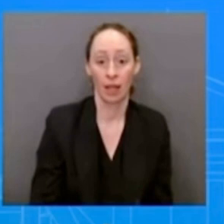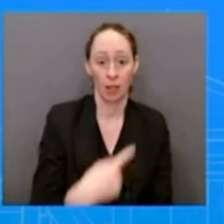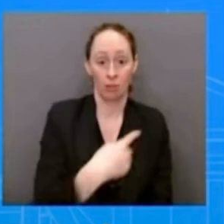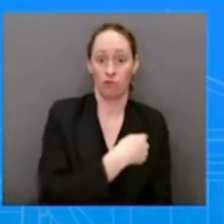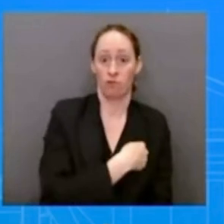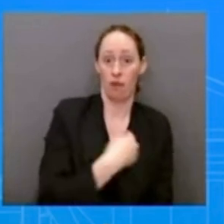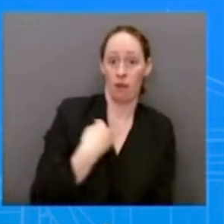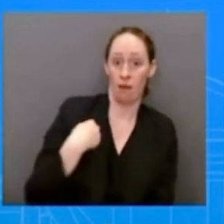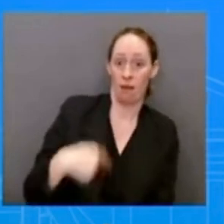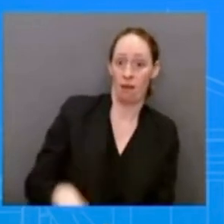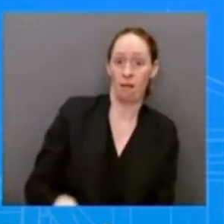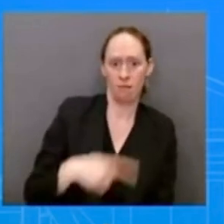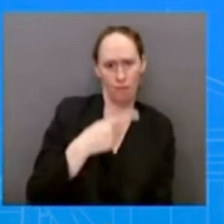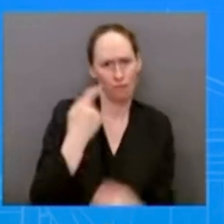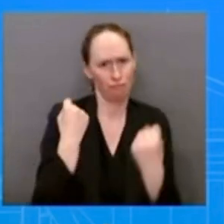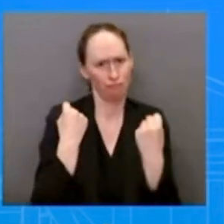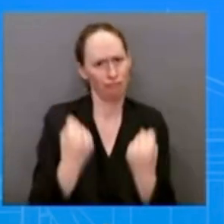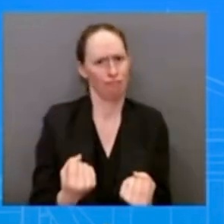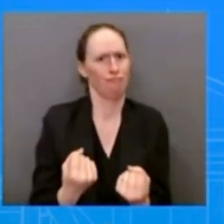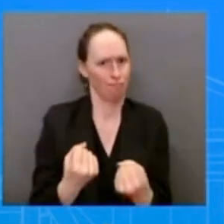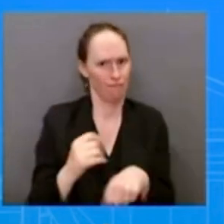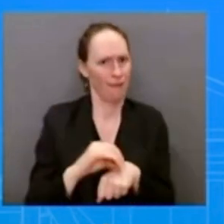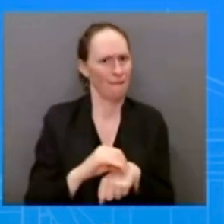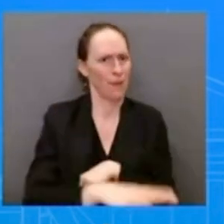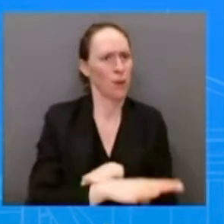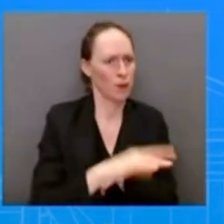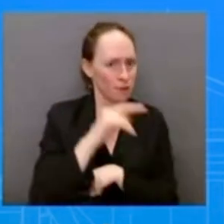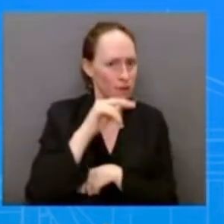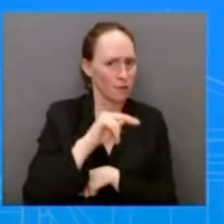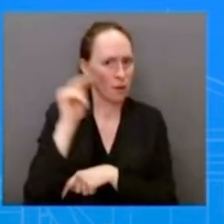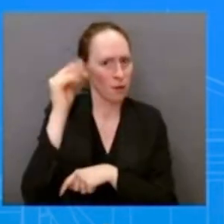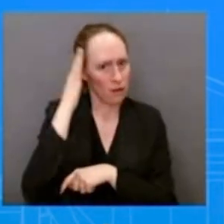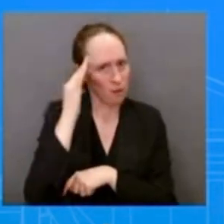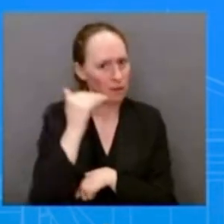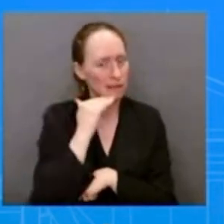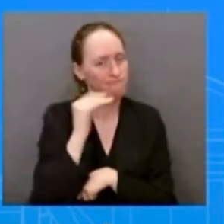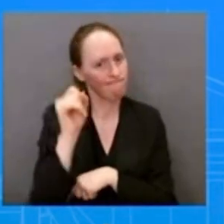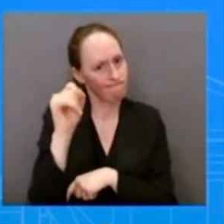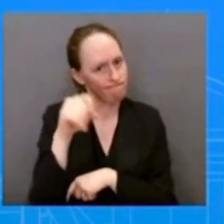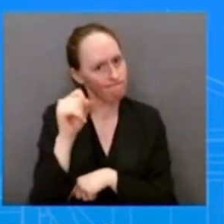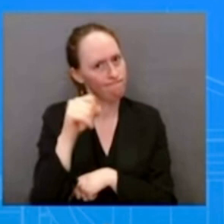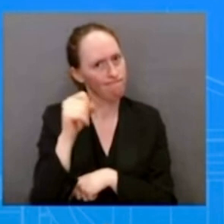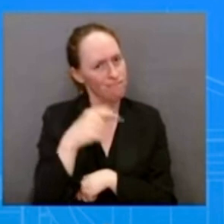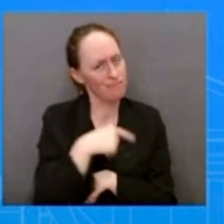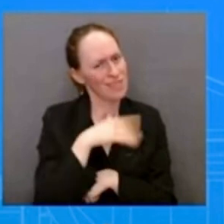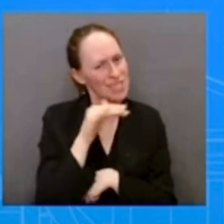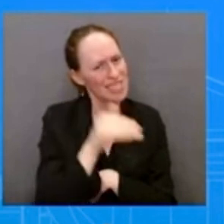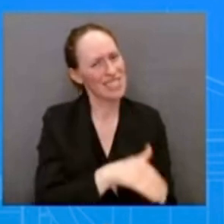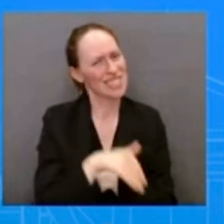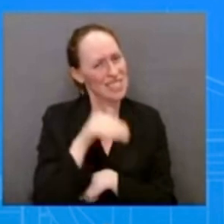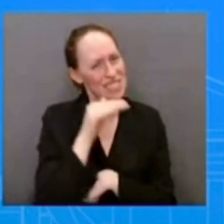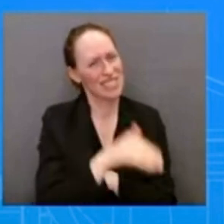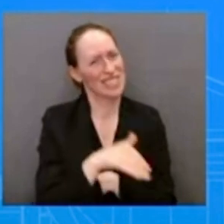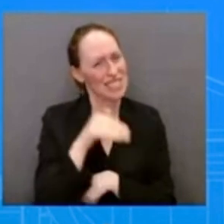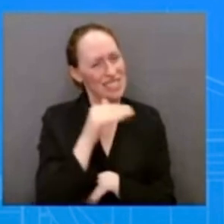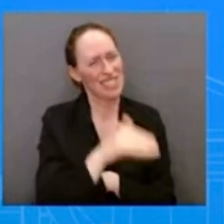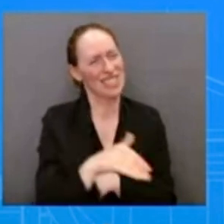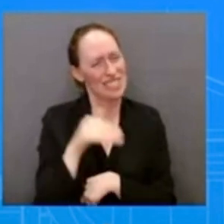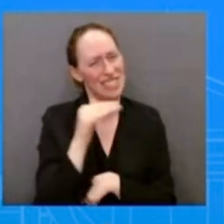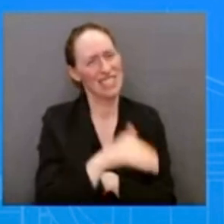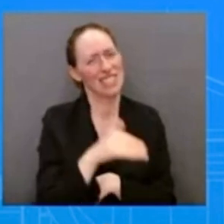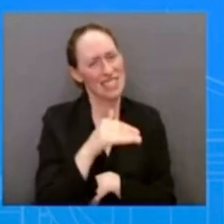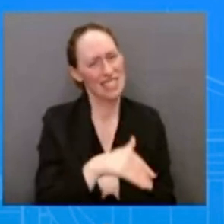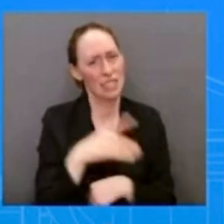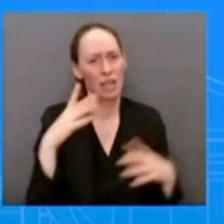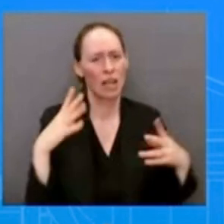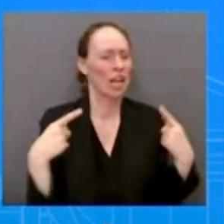and we continue to urge them to use that influence uh to help us decrease uh the tensions there on the peninsula and to enforce the